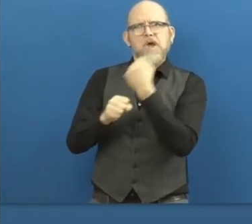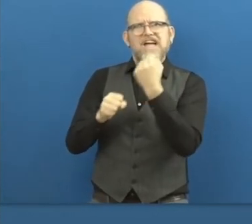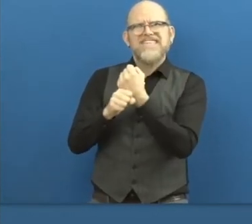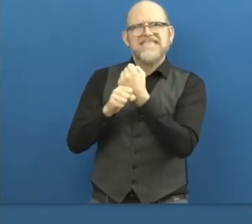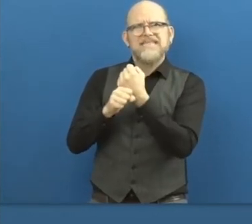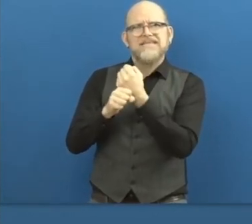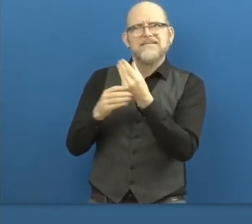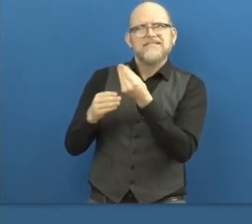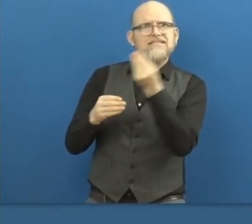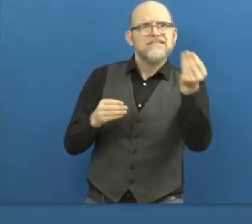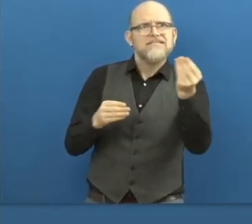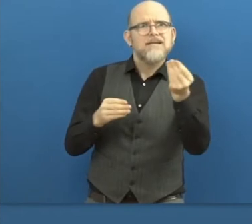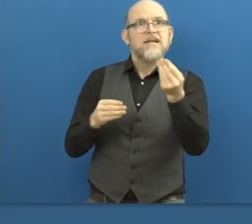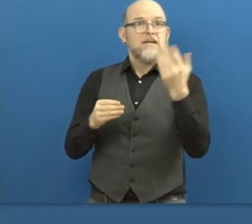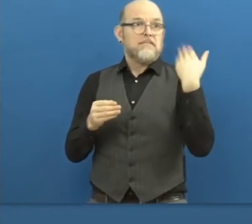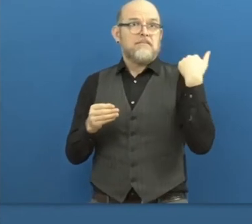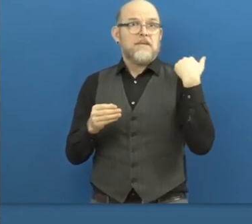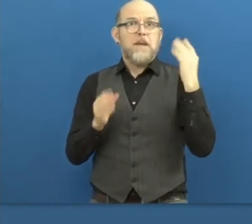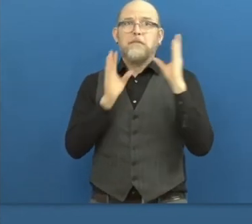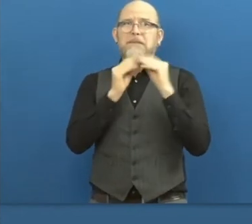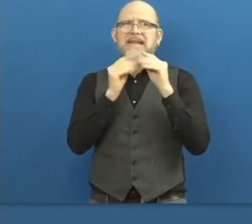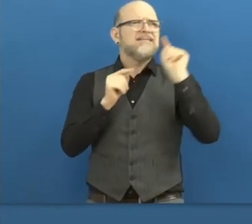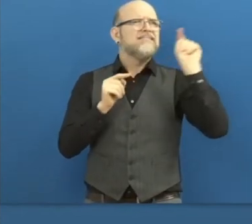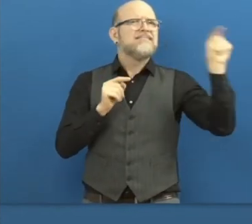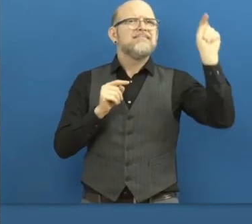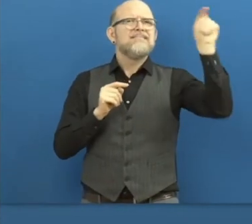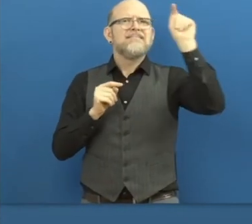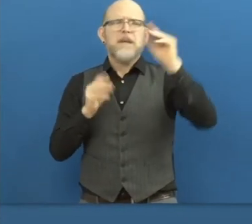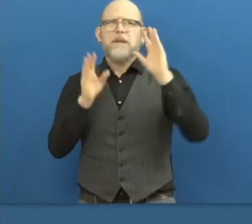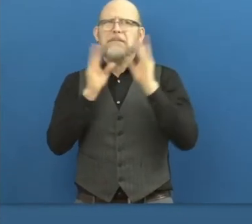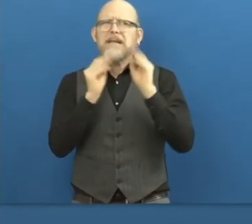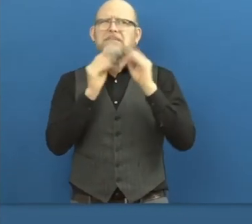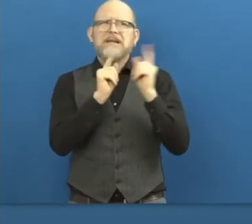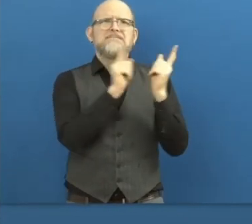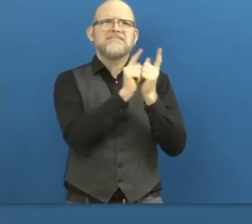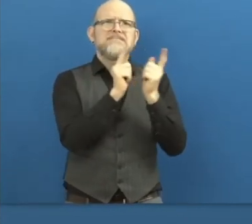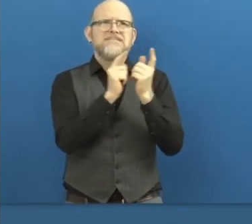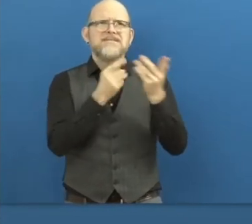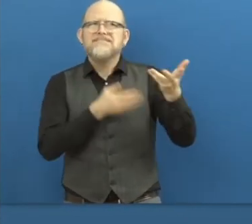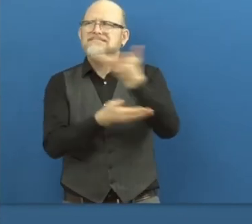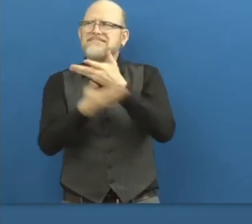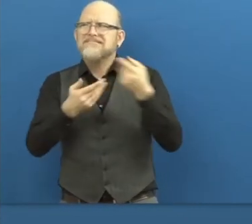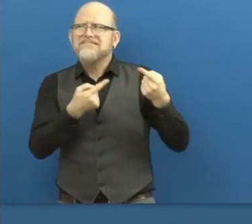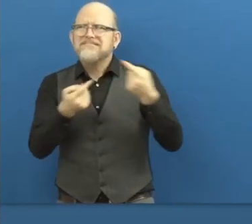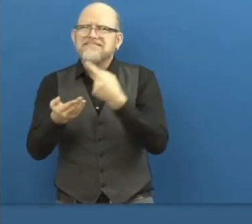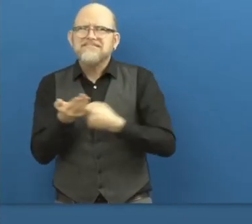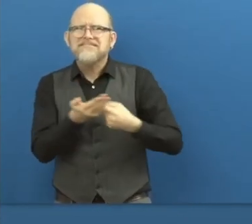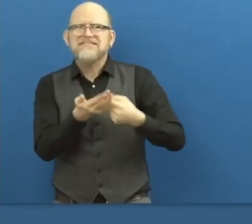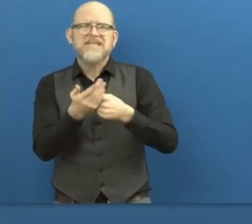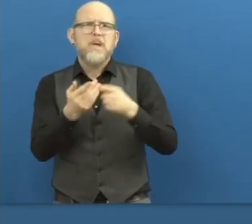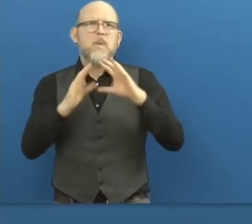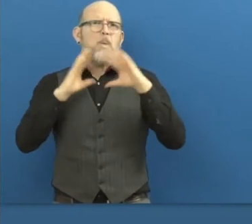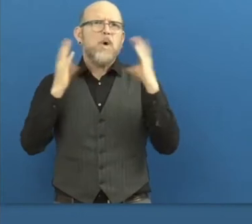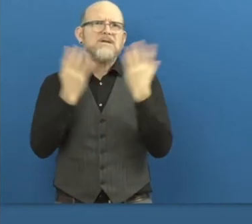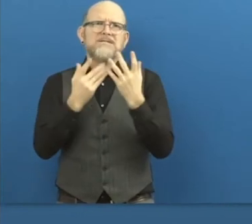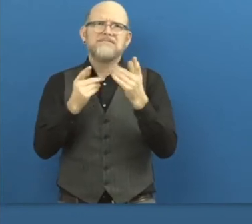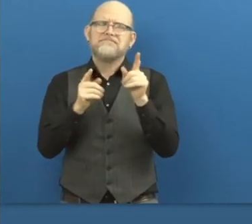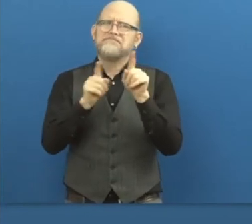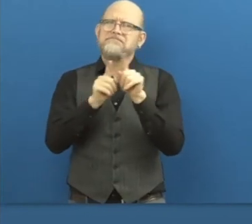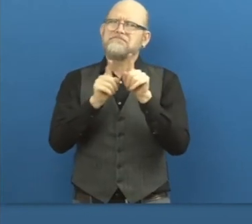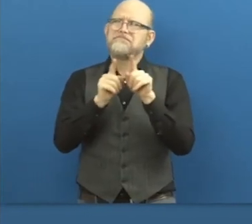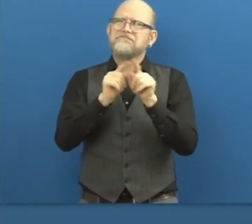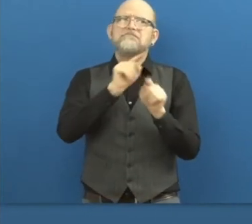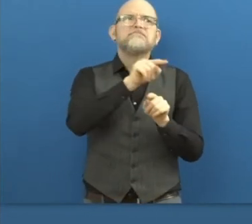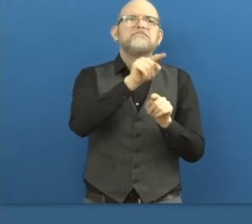we've seen from previous meetings that we have, we have basically the same problems around the world. It doesn't matter